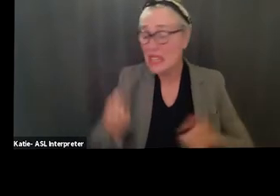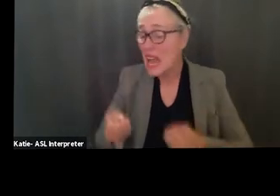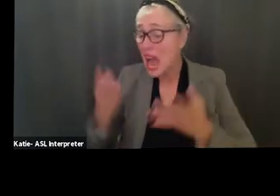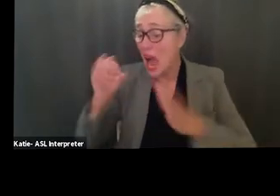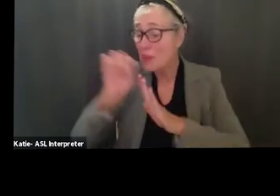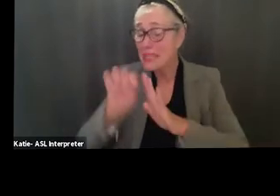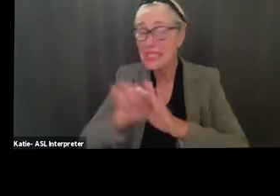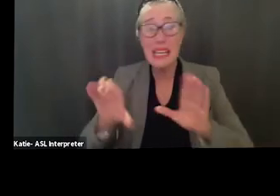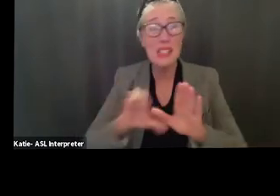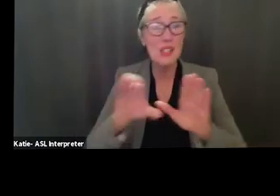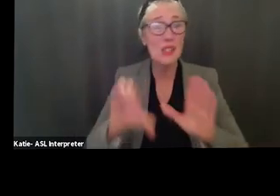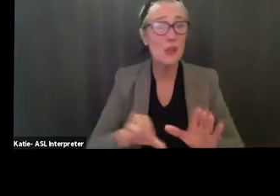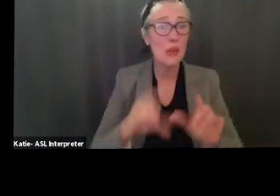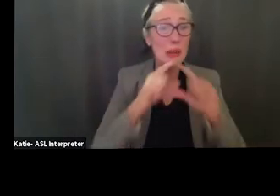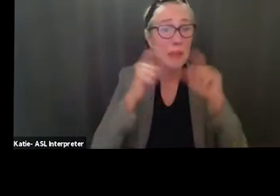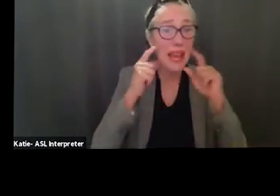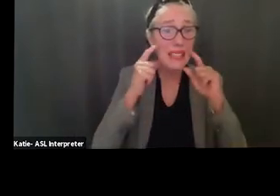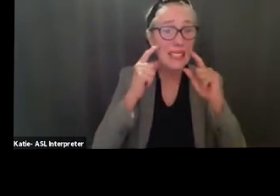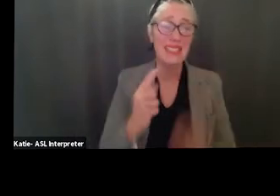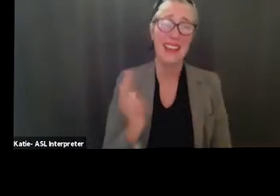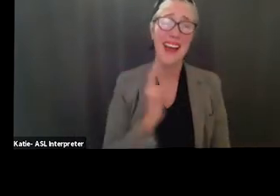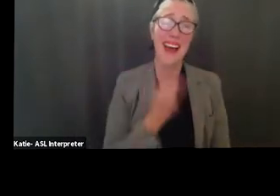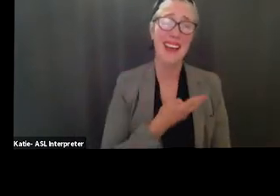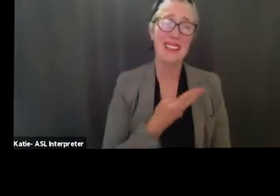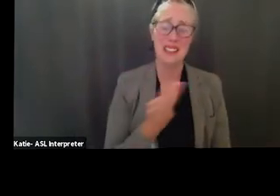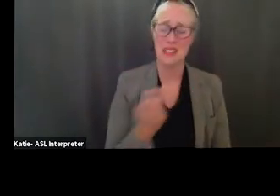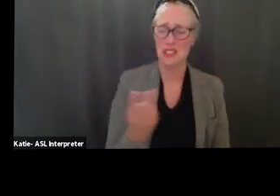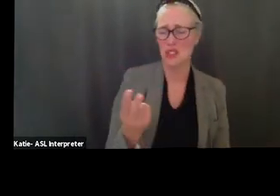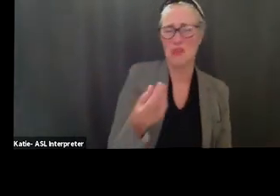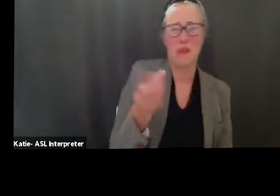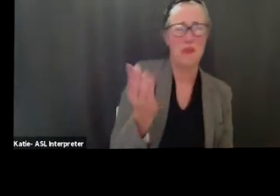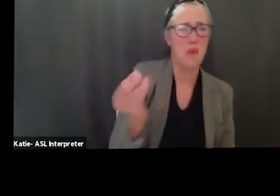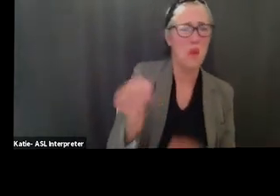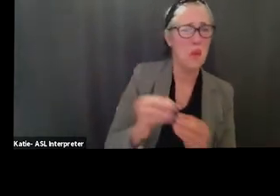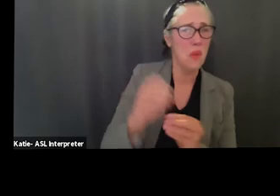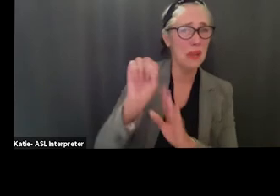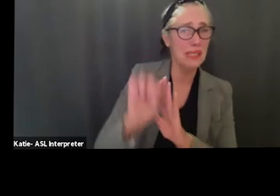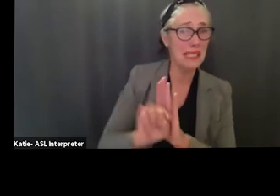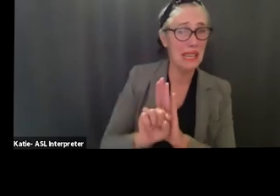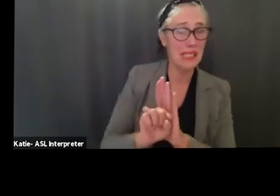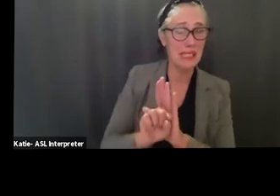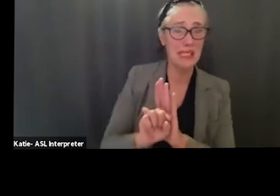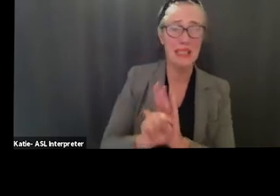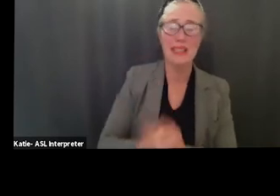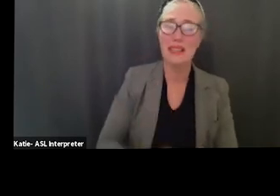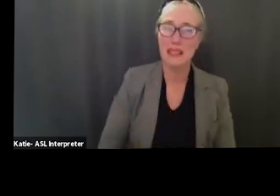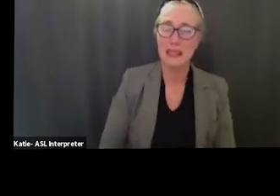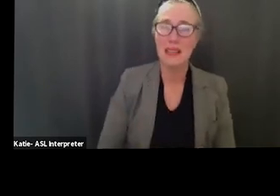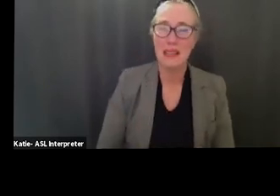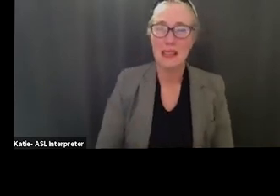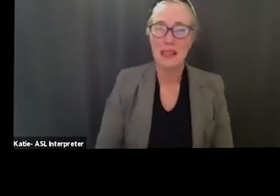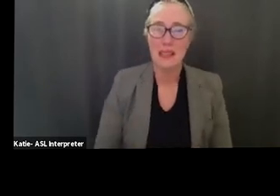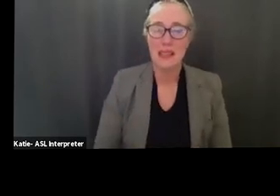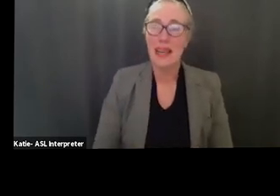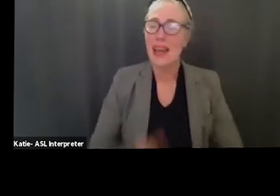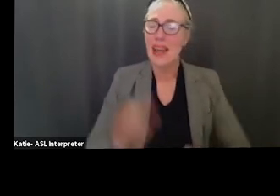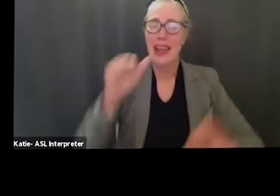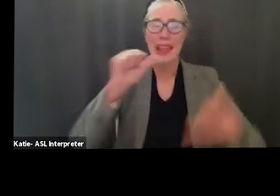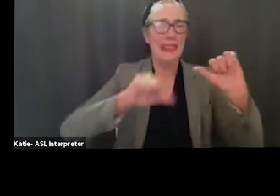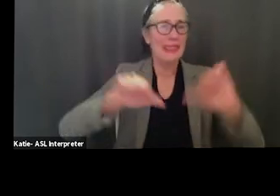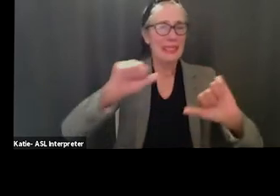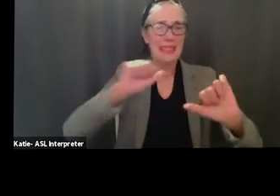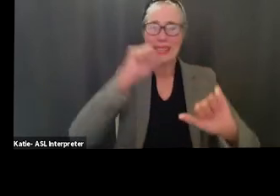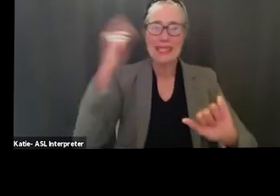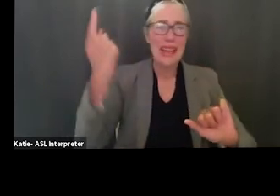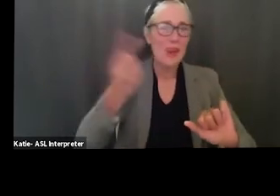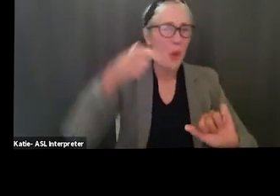only us and what and a couple other states so we need to realize that the border is you know we there's science outside of the border